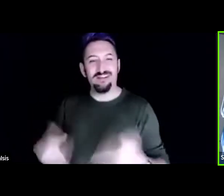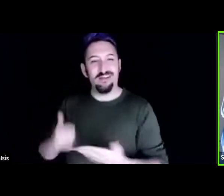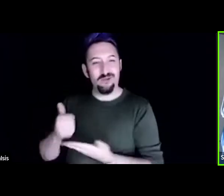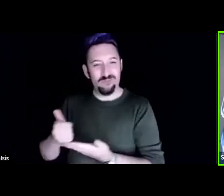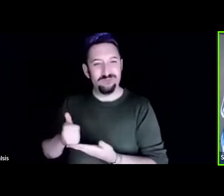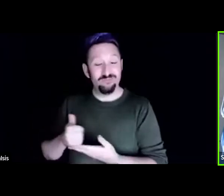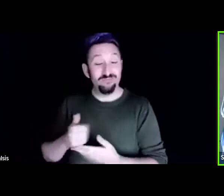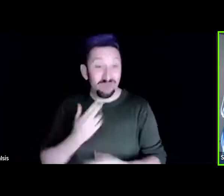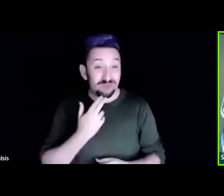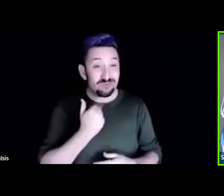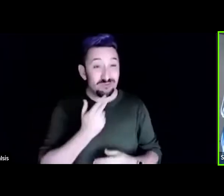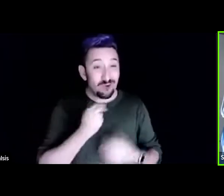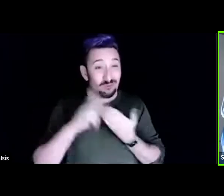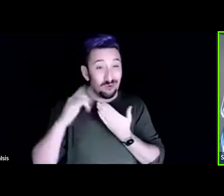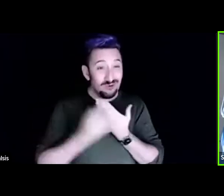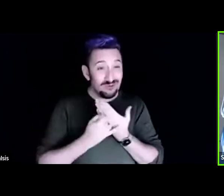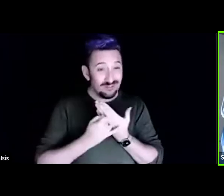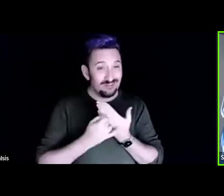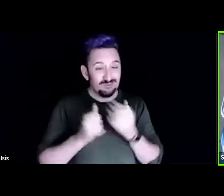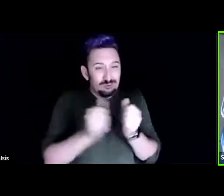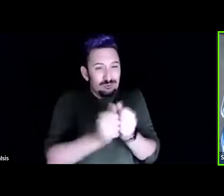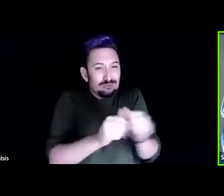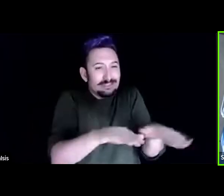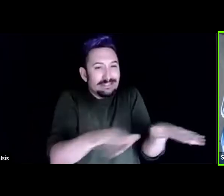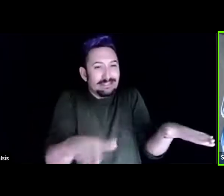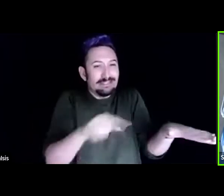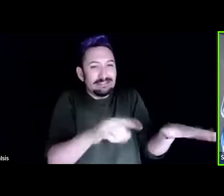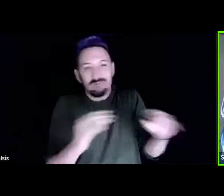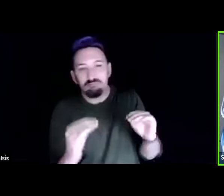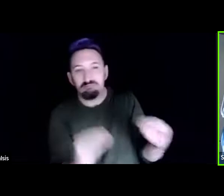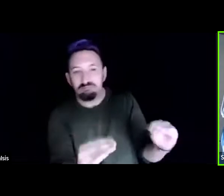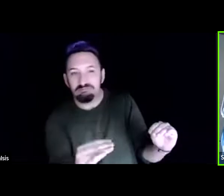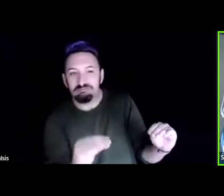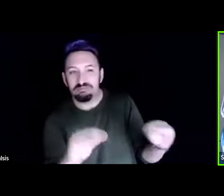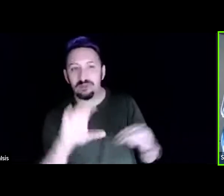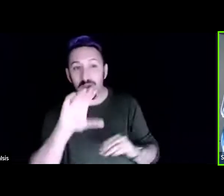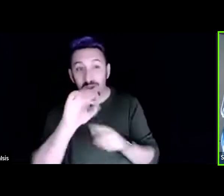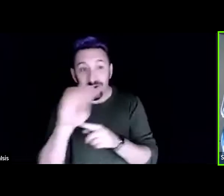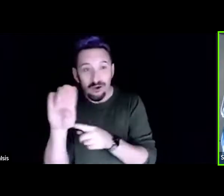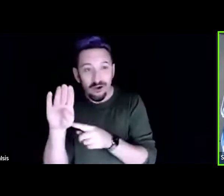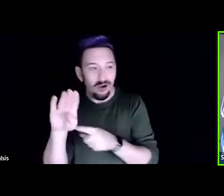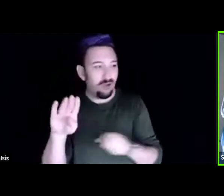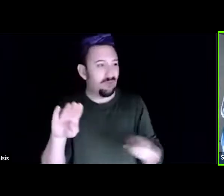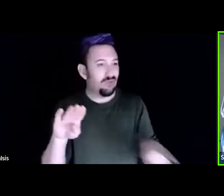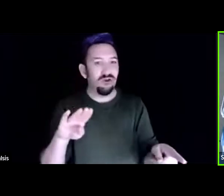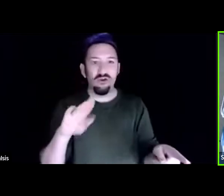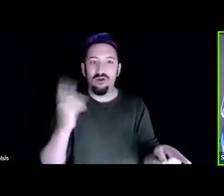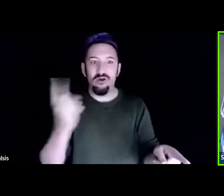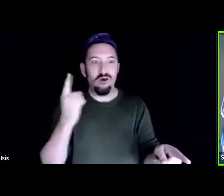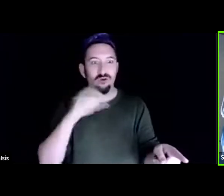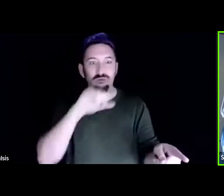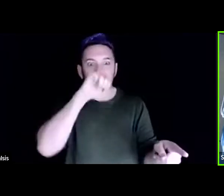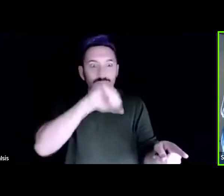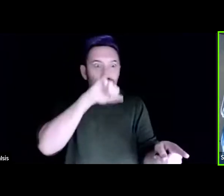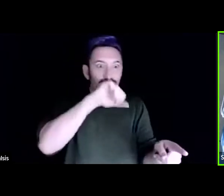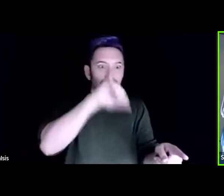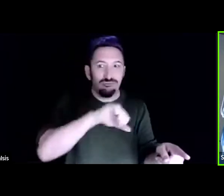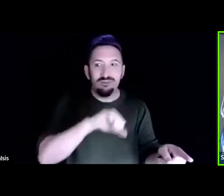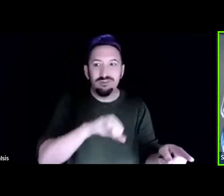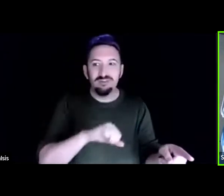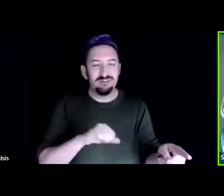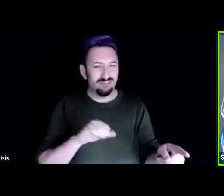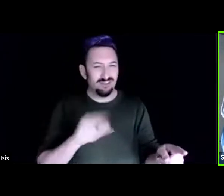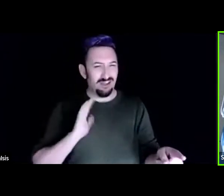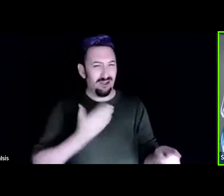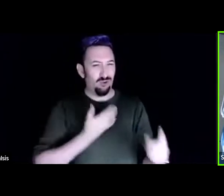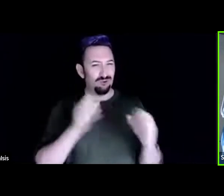that's a magical experience in themselves because we're in society always trying to bleach and clean and, and kids can just